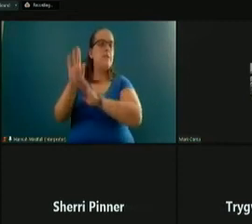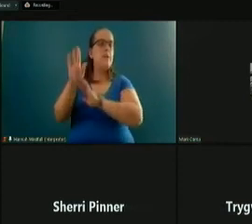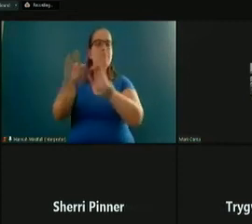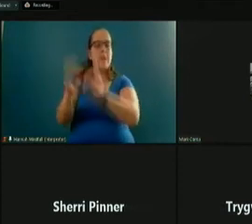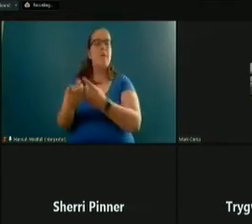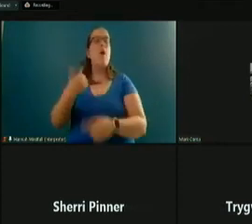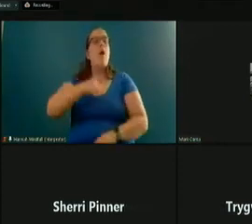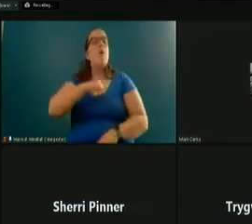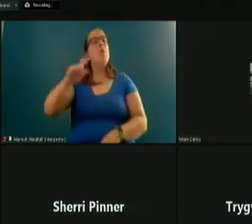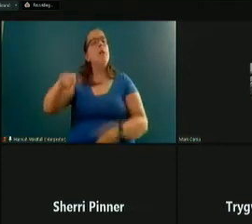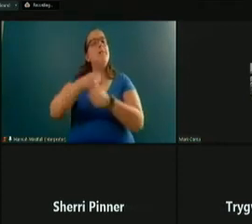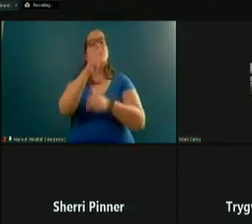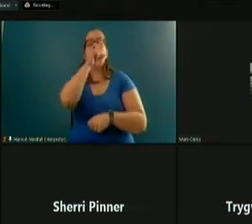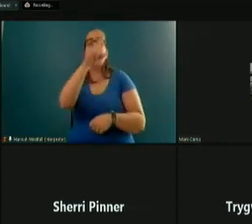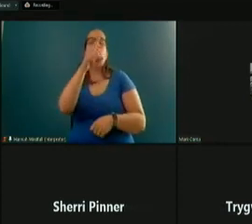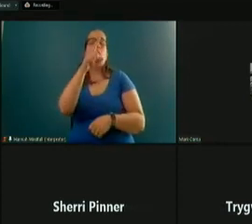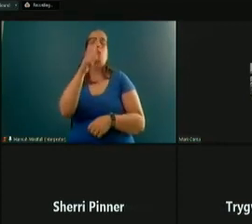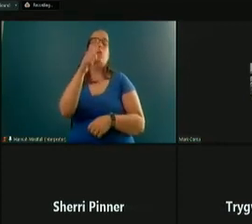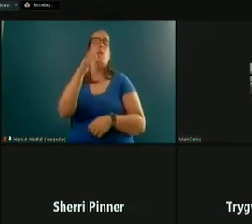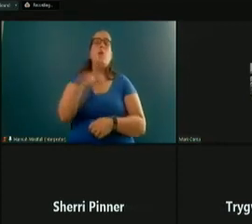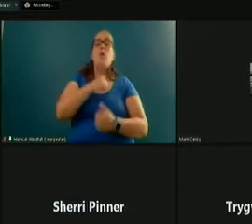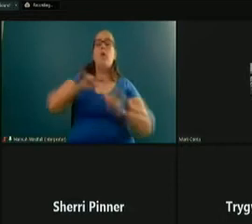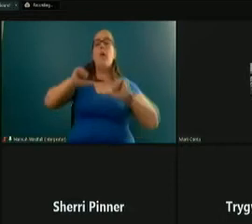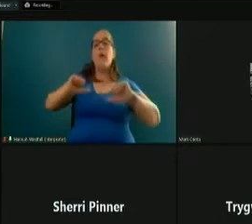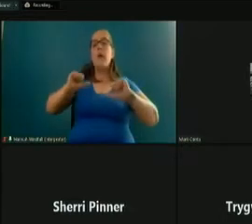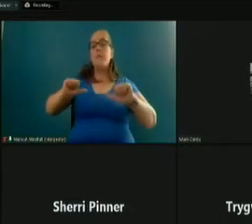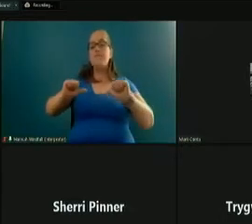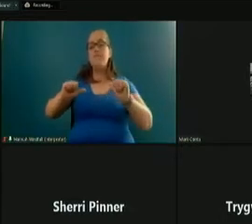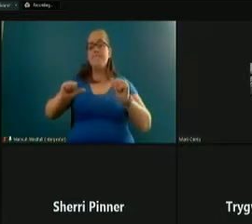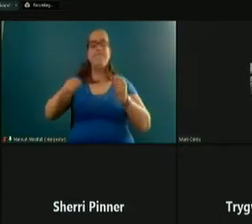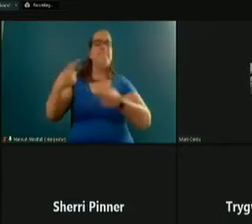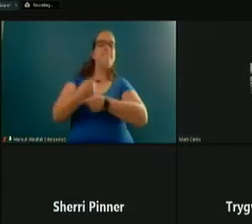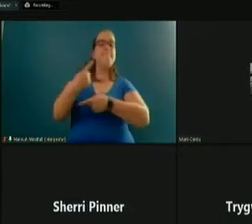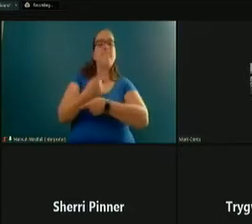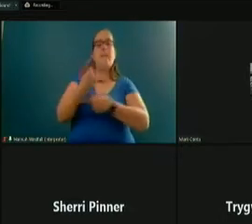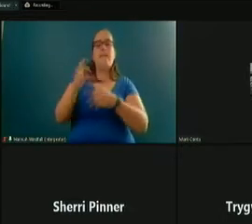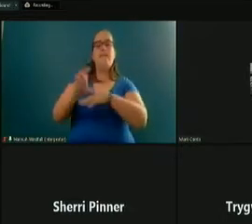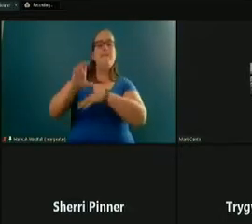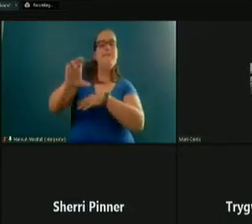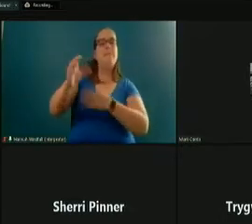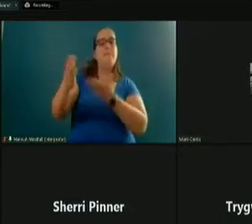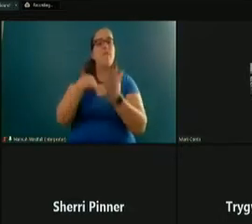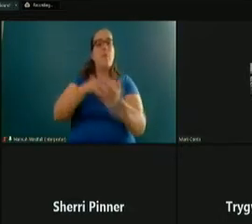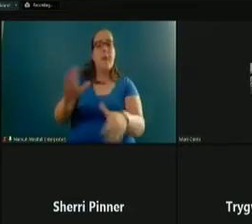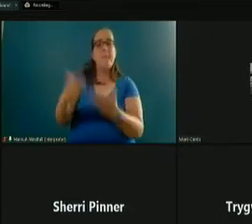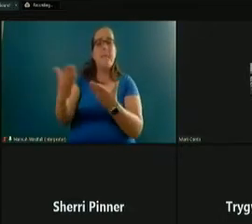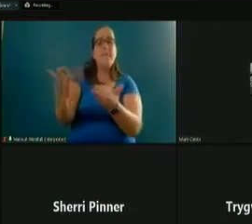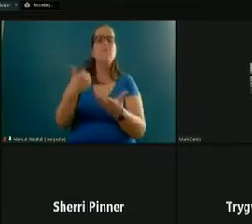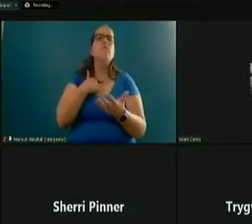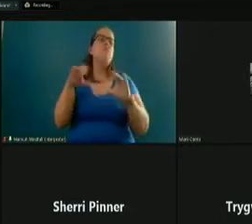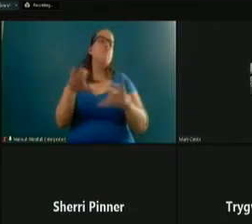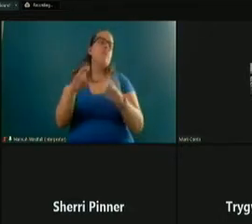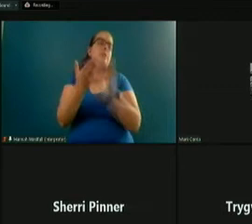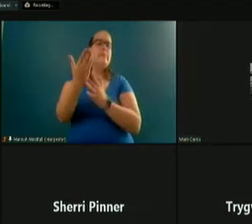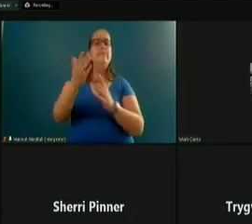that we need to make sure that we are able to adequately fund the services we're providing. And we do so through a variety of